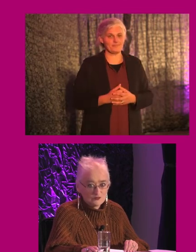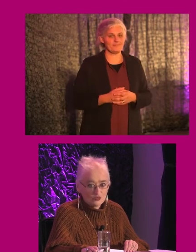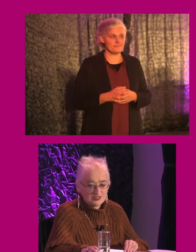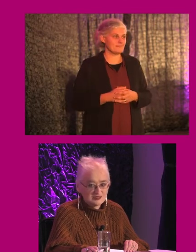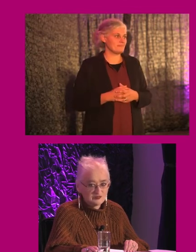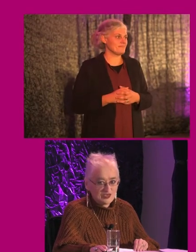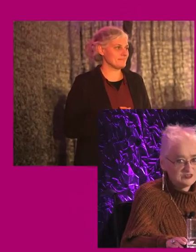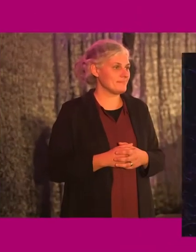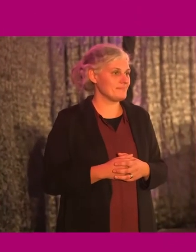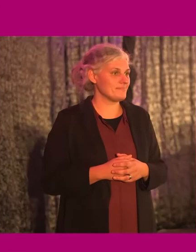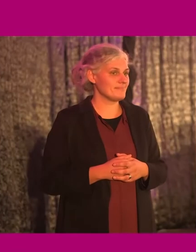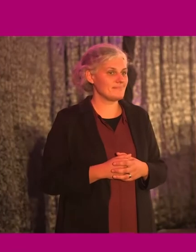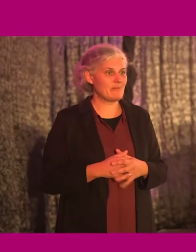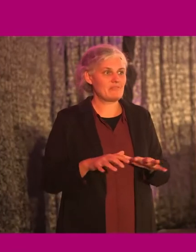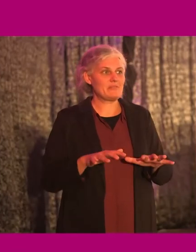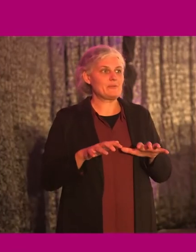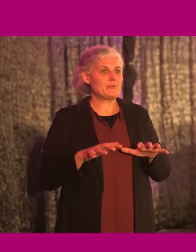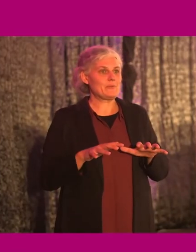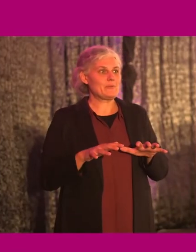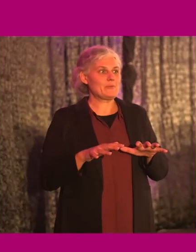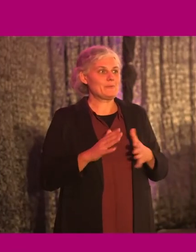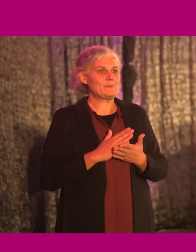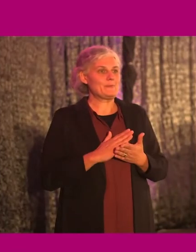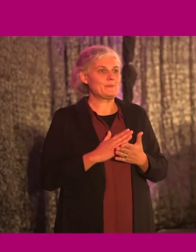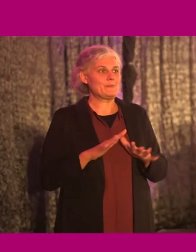Oh, the anticipation of waiting for it to respond.